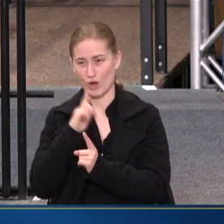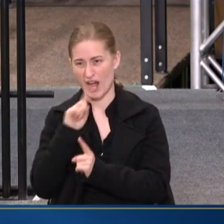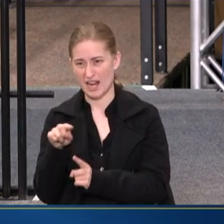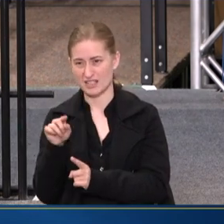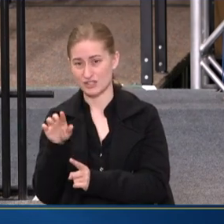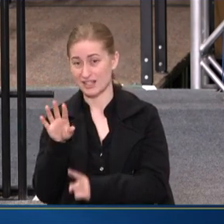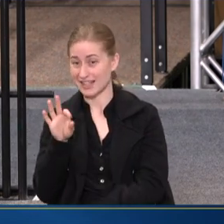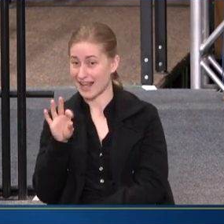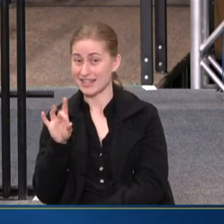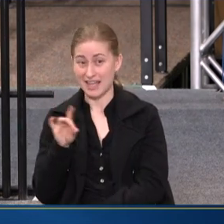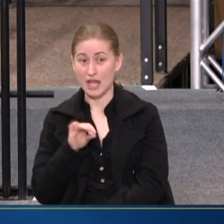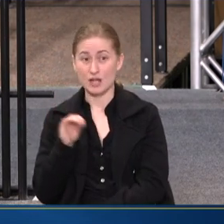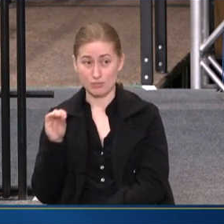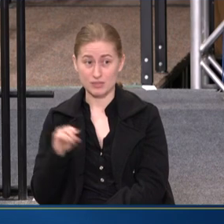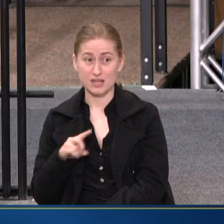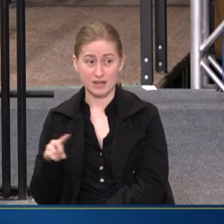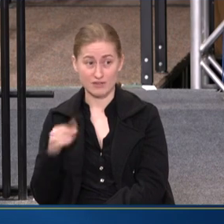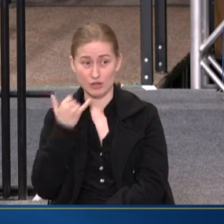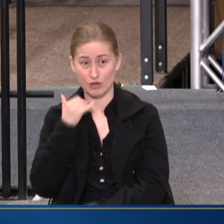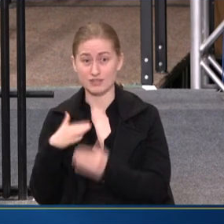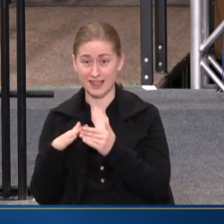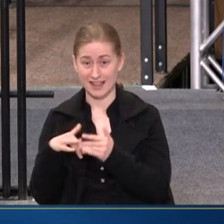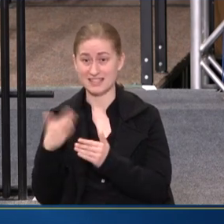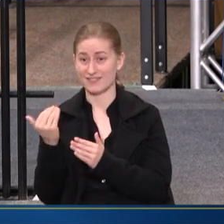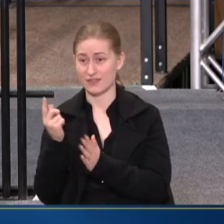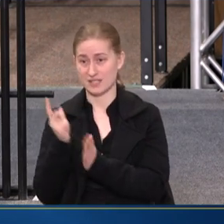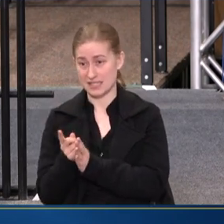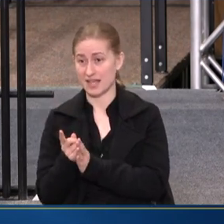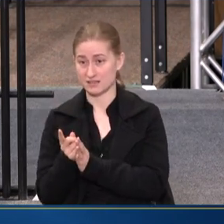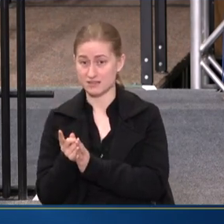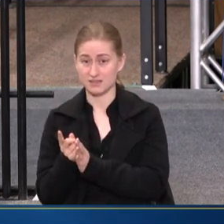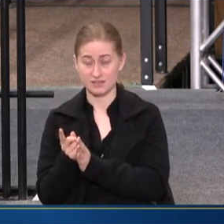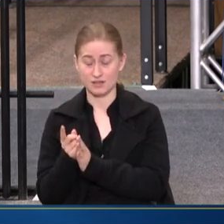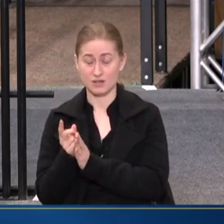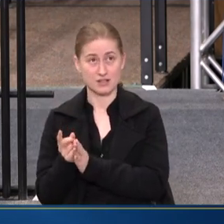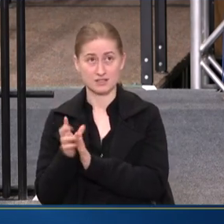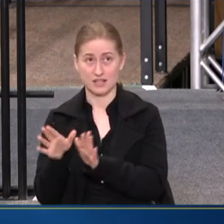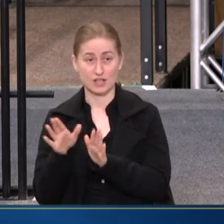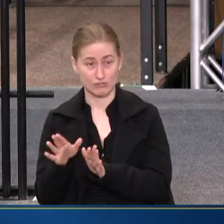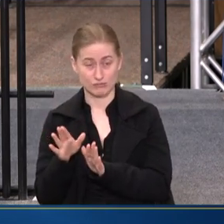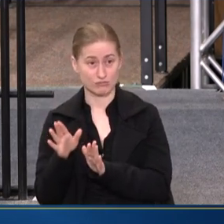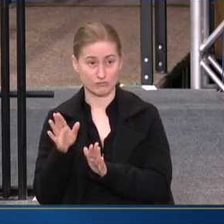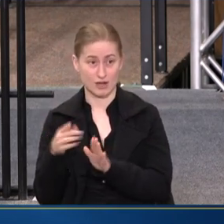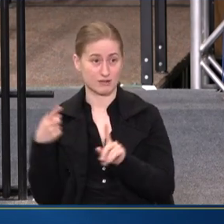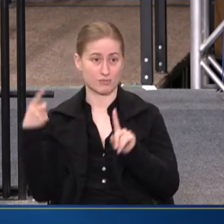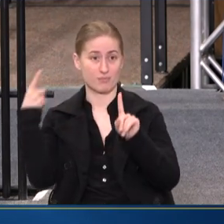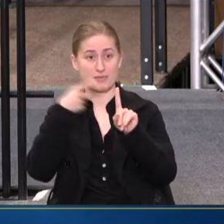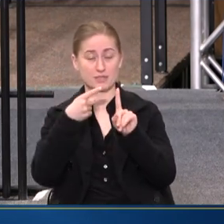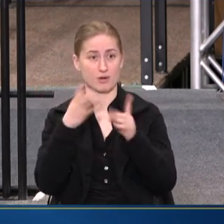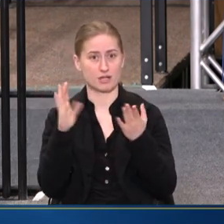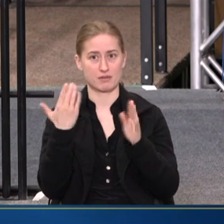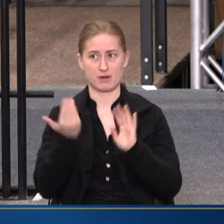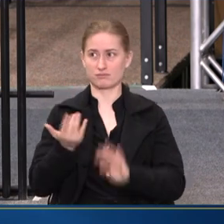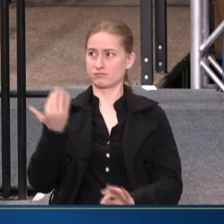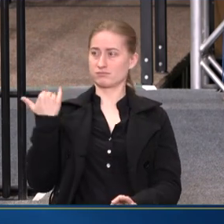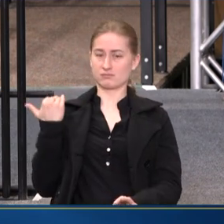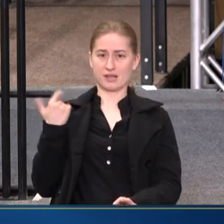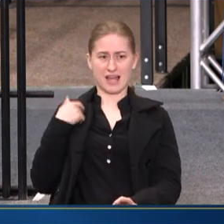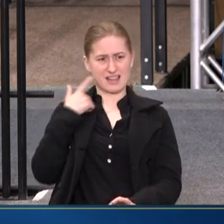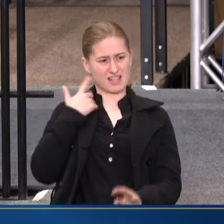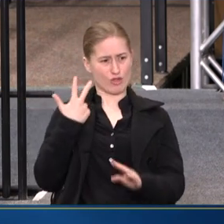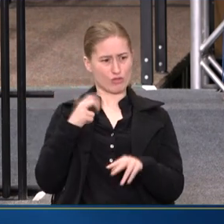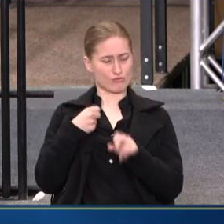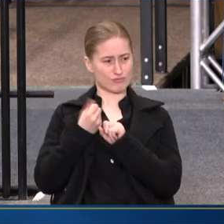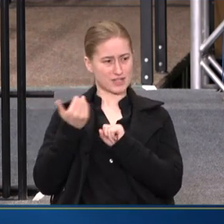NEARLY 98% OF THOSE CALLS IN LESS THAN 15 SECONDS, WHICH IS AN INCREDIBLE BENCHMARK COMPARED TO WHERE WE WERE. IF I THINK BACK JUST